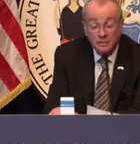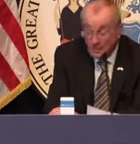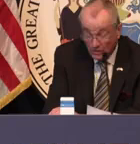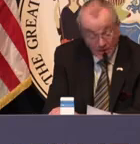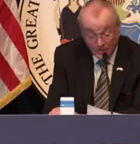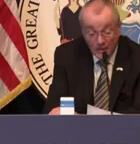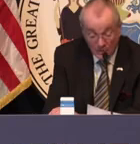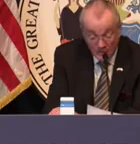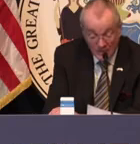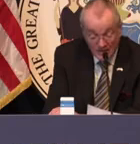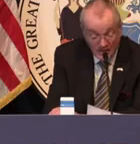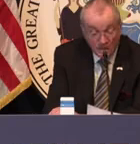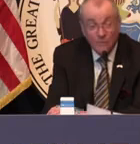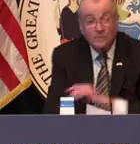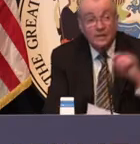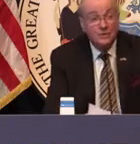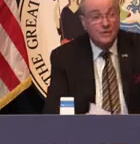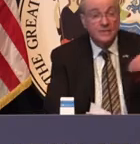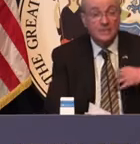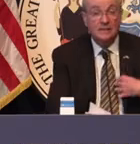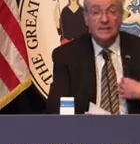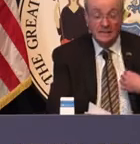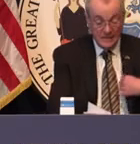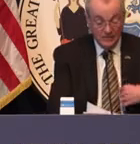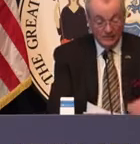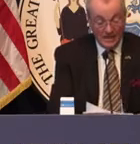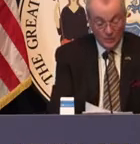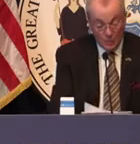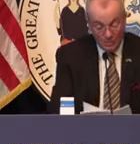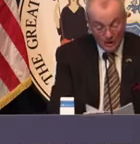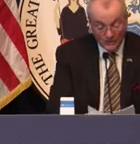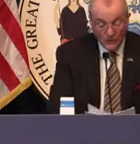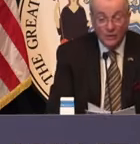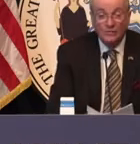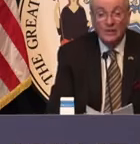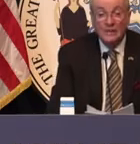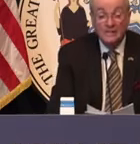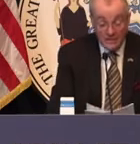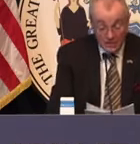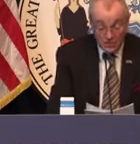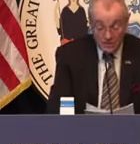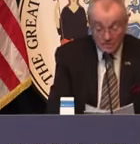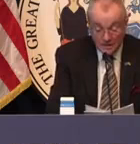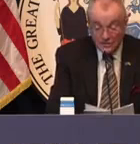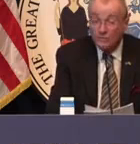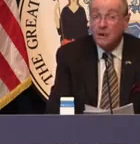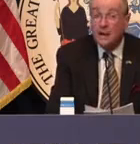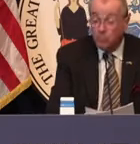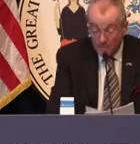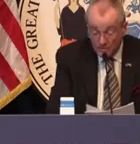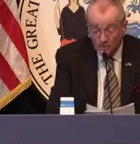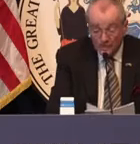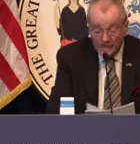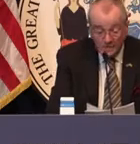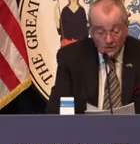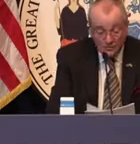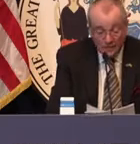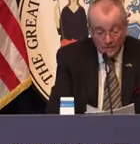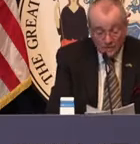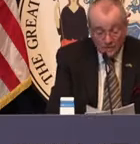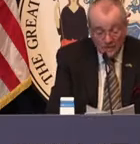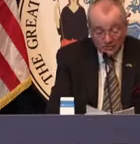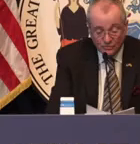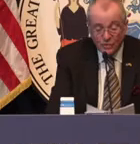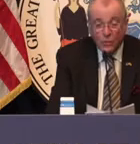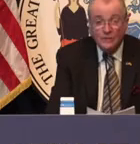To be clear, for everyone's safety, there will be no testing inside the Walmart stores. Tests will be administered by appointment only, and you